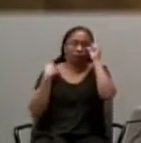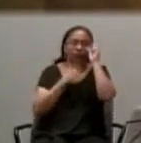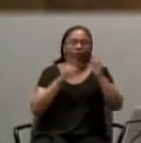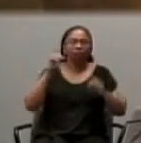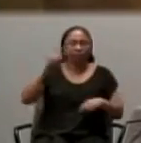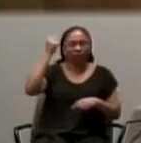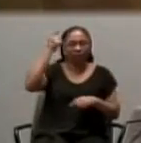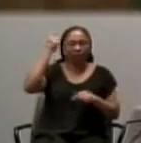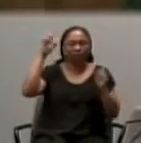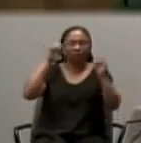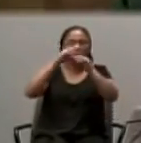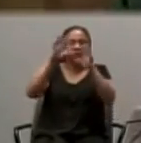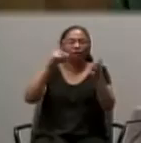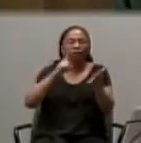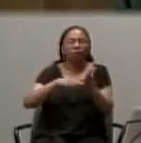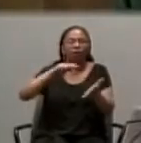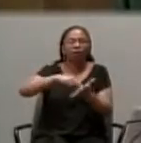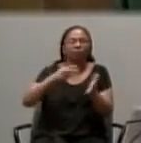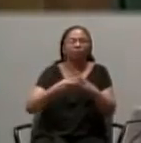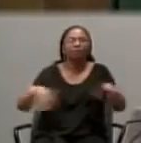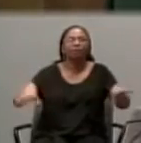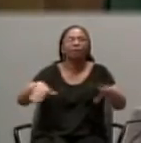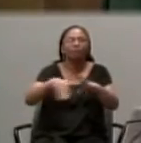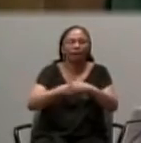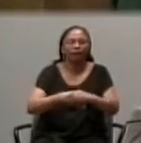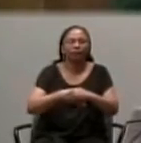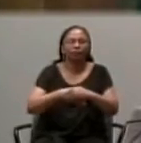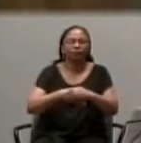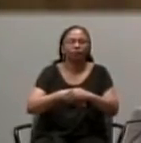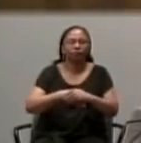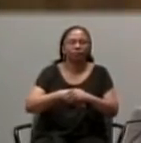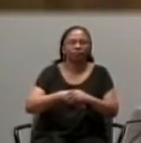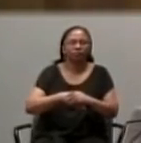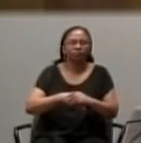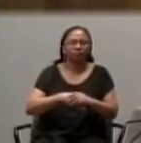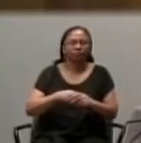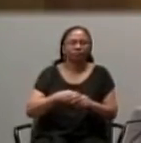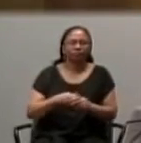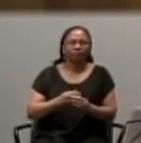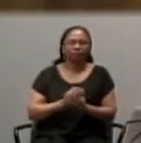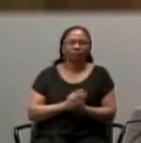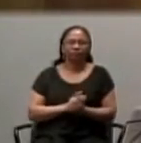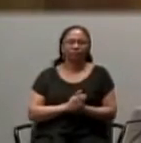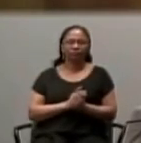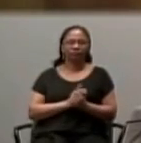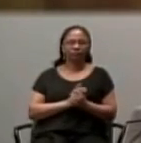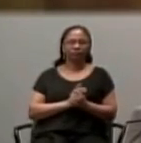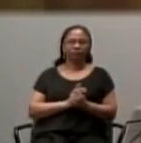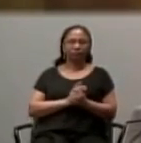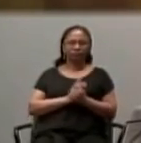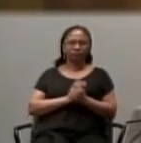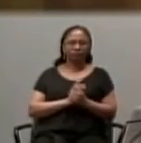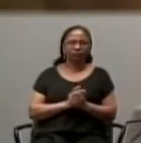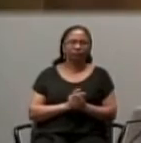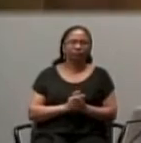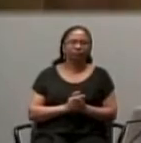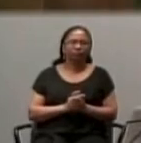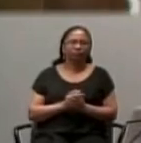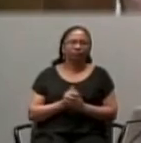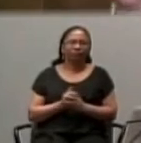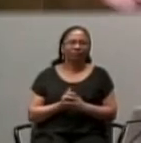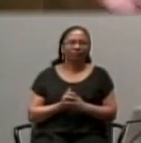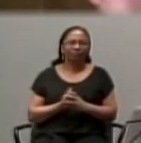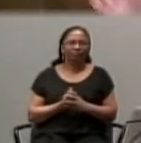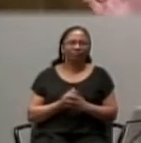Of, What a marriage is, As it reflects, The relationship, Between Christ, And the church. Now, It's unfortunate, Now,